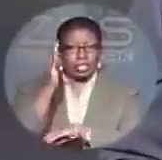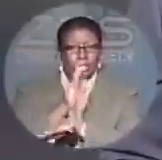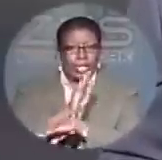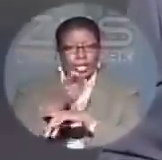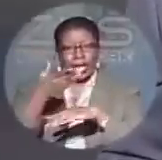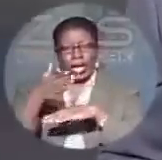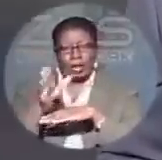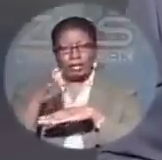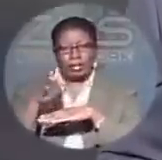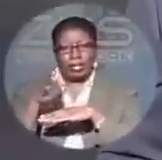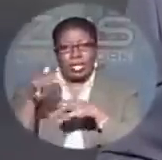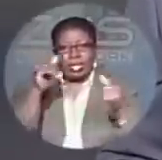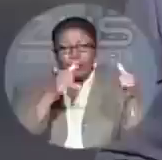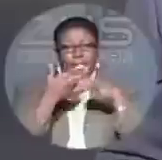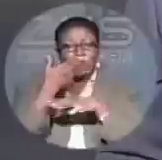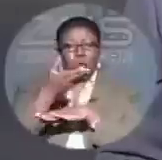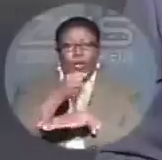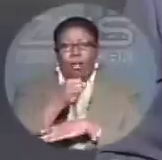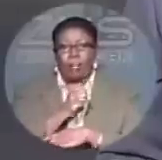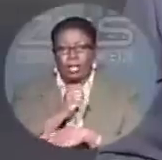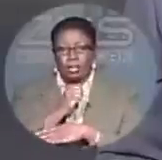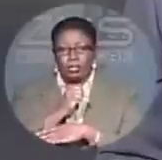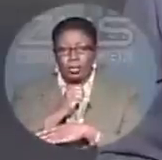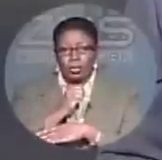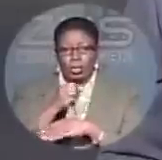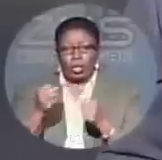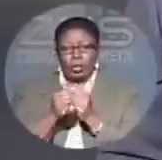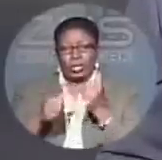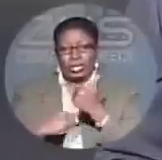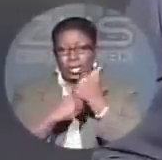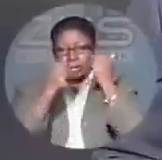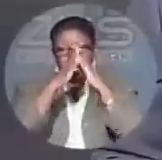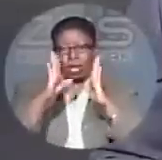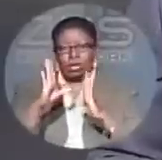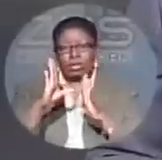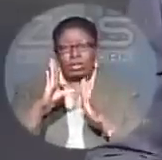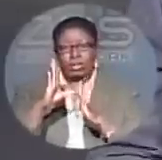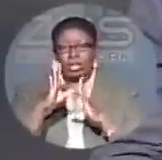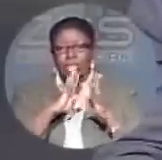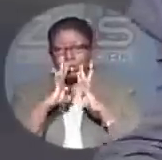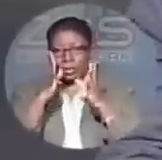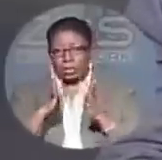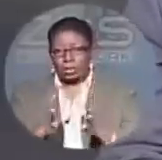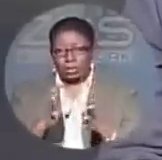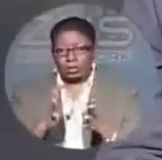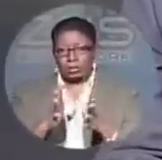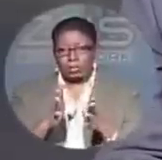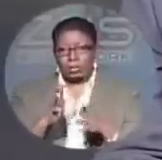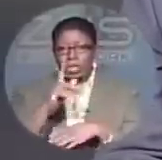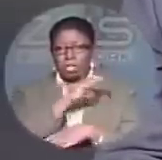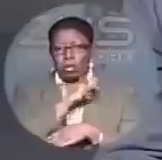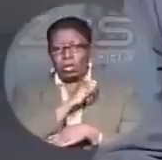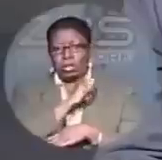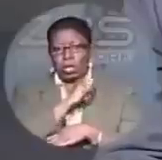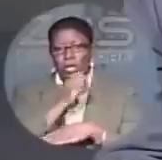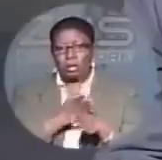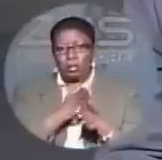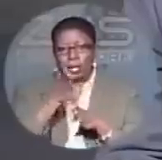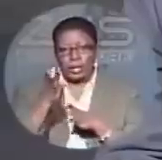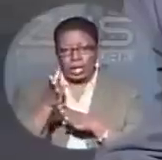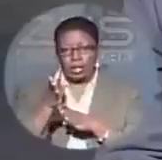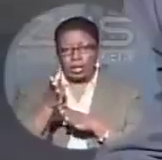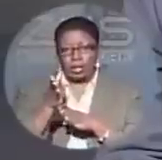Smith fought over a microphone with Deputy House Speaker Kwesi Thompson. This is Thompson presented a minority report on the road